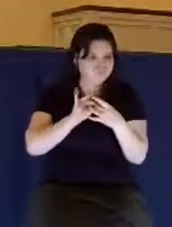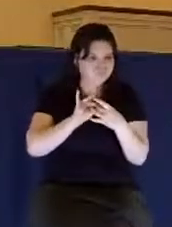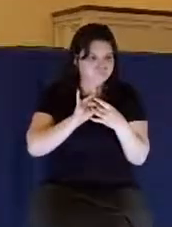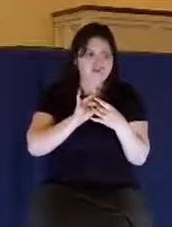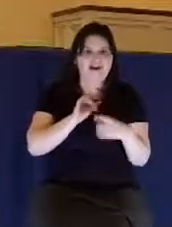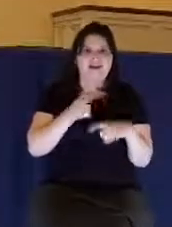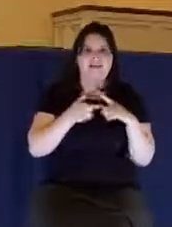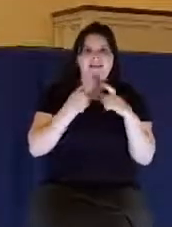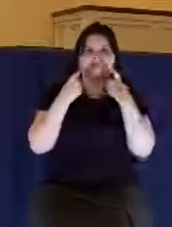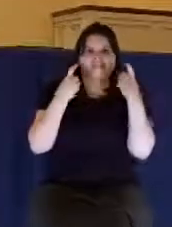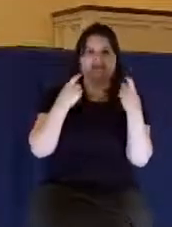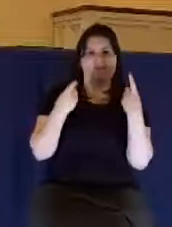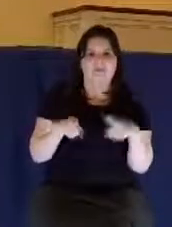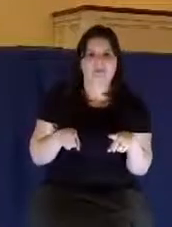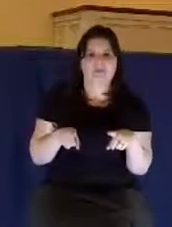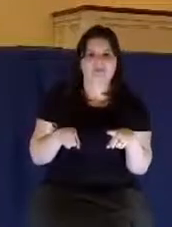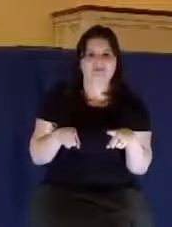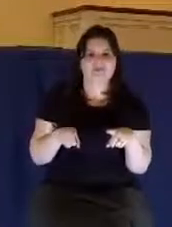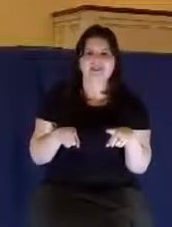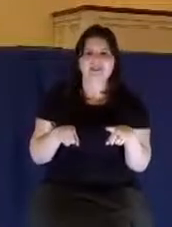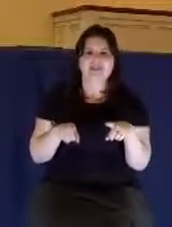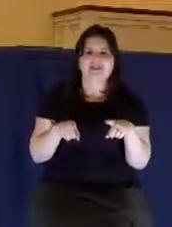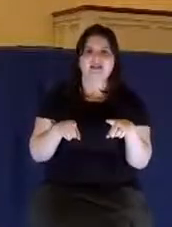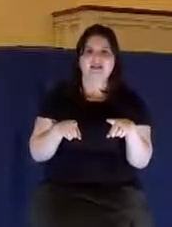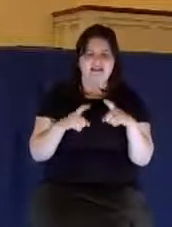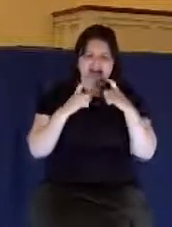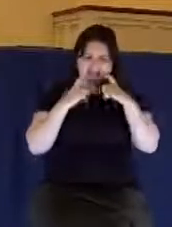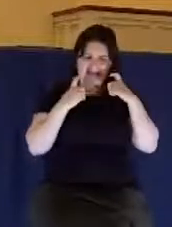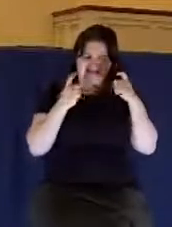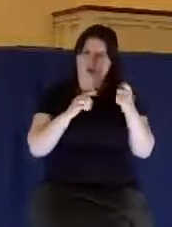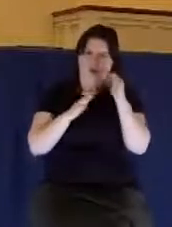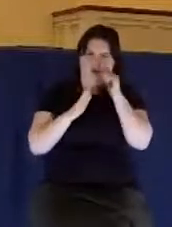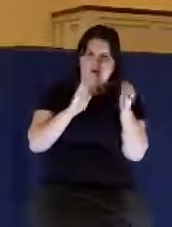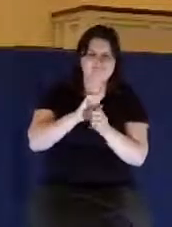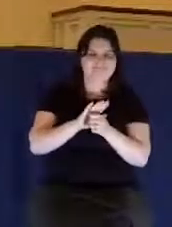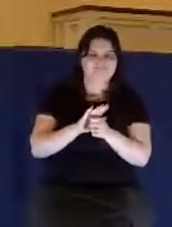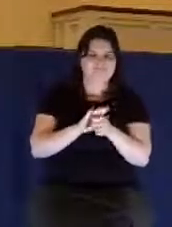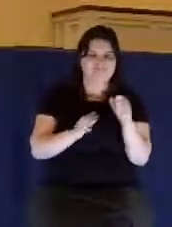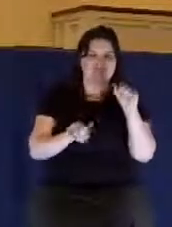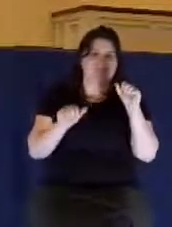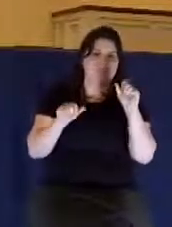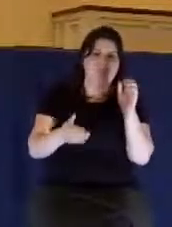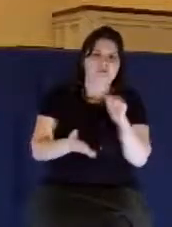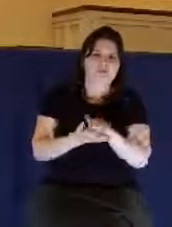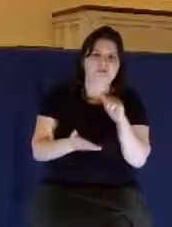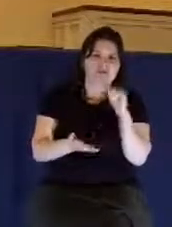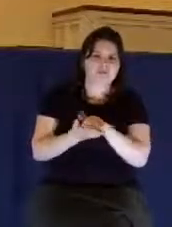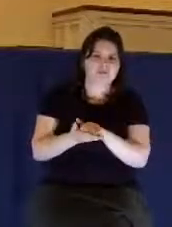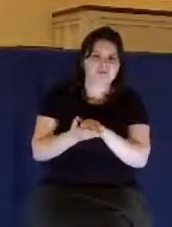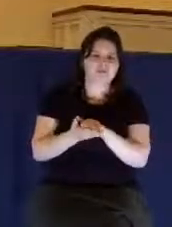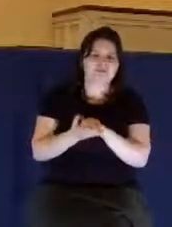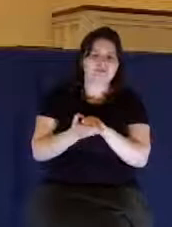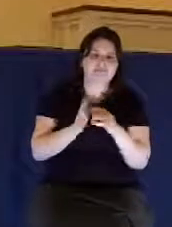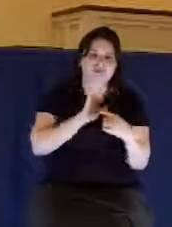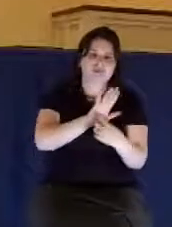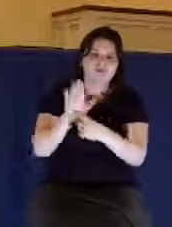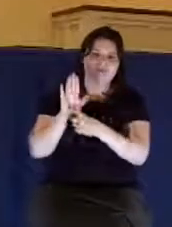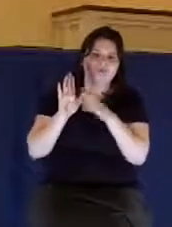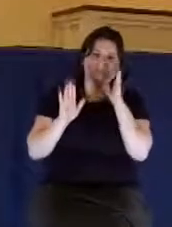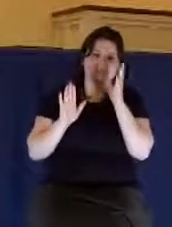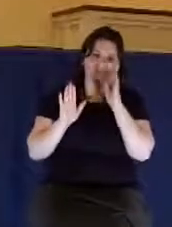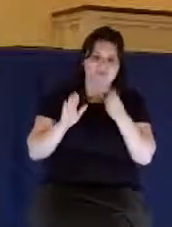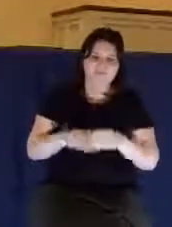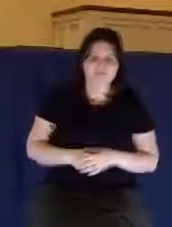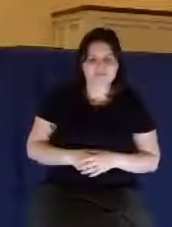And you can't hide the child. It's going to come forth. Again, Obadiah Sedgwick wrote this. Beloved, remember this, that